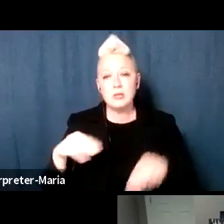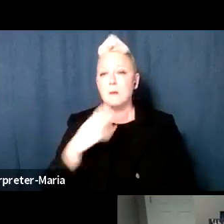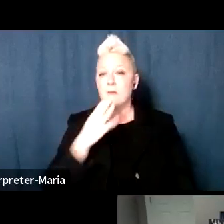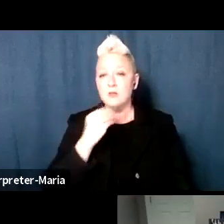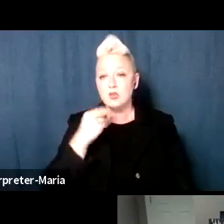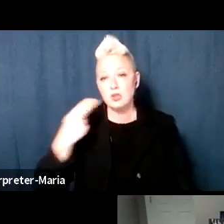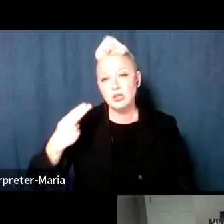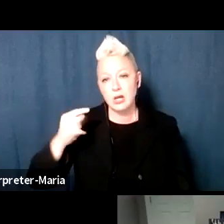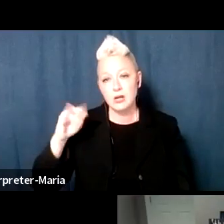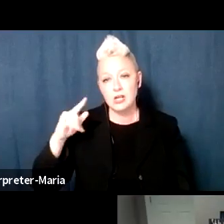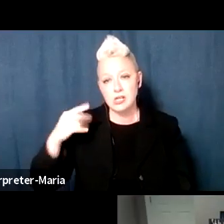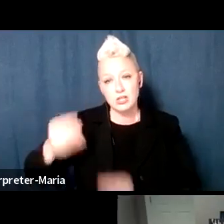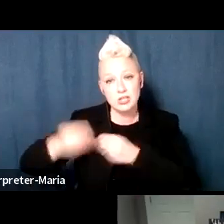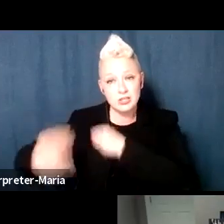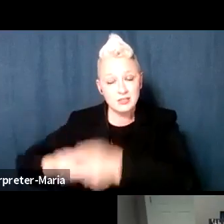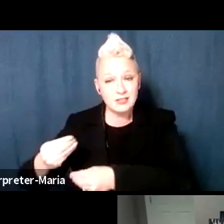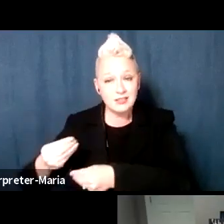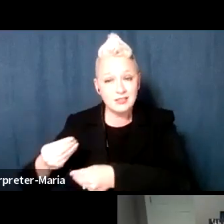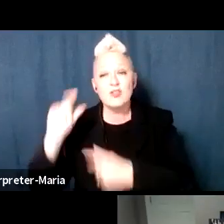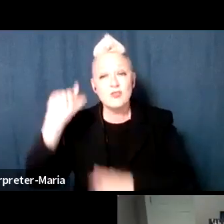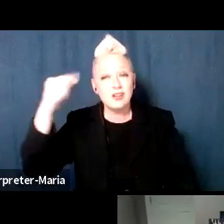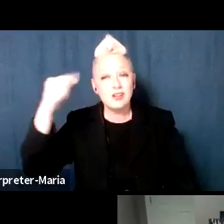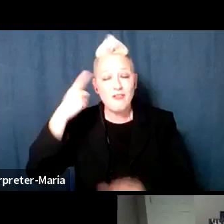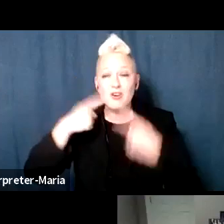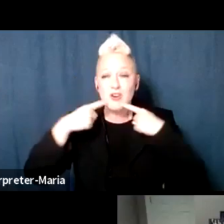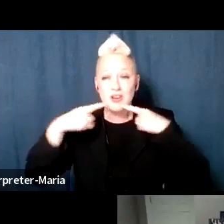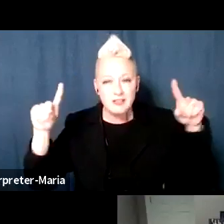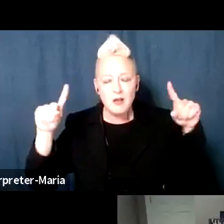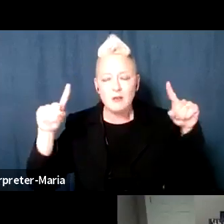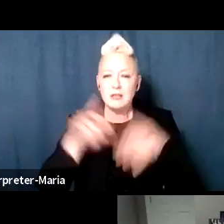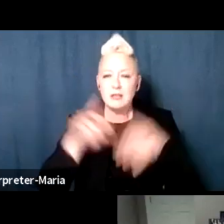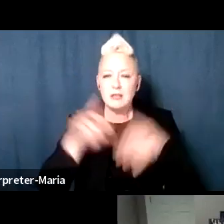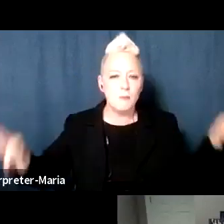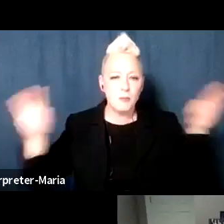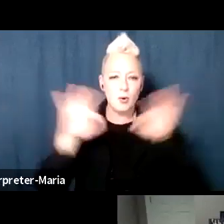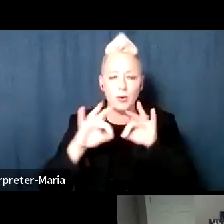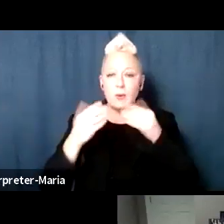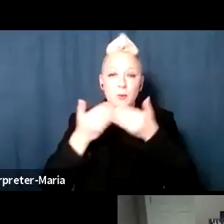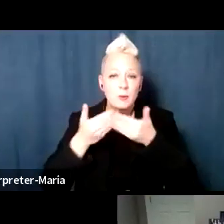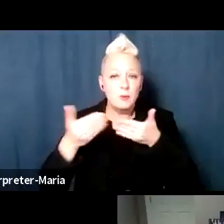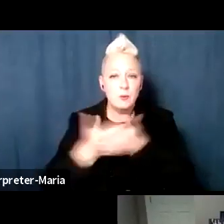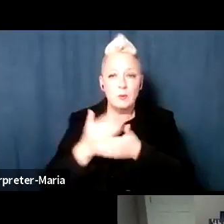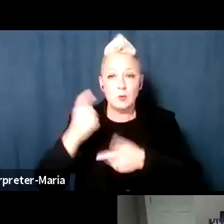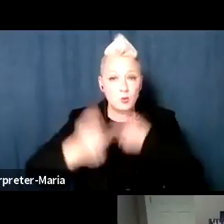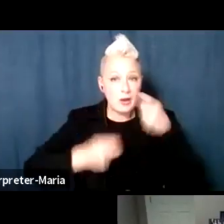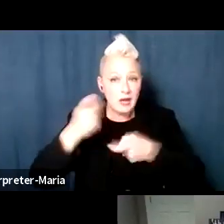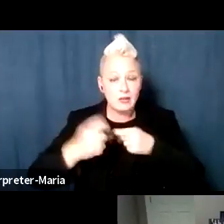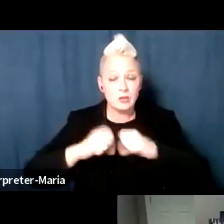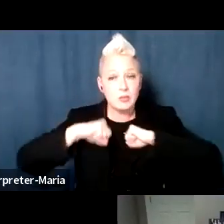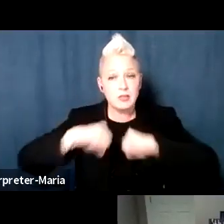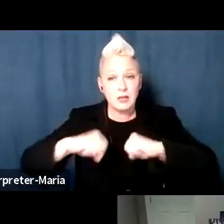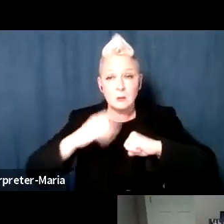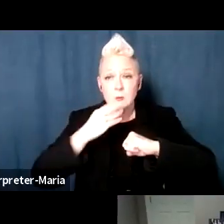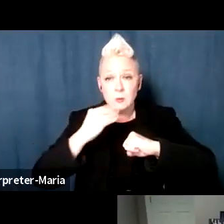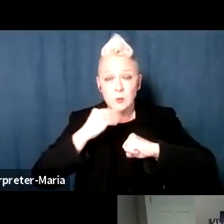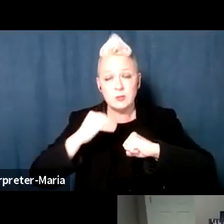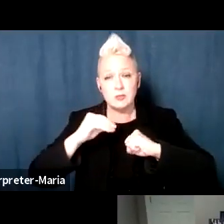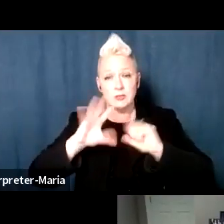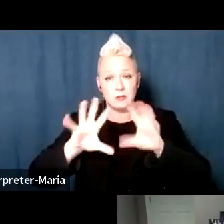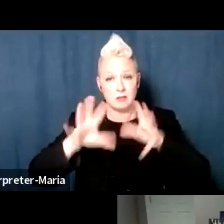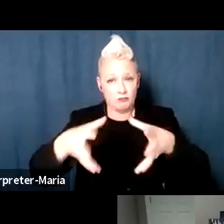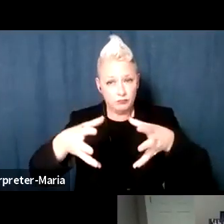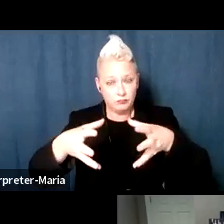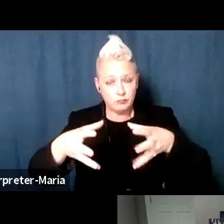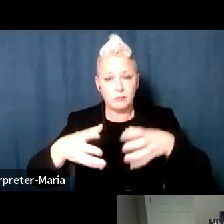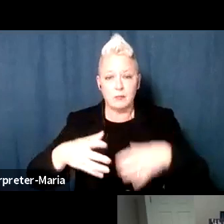Hochul announced very important new grants for protecting Jewish institutions. Pretty amazing that